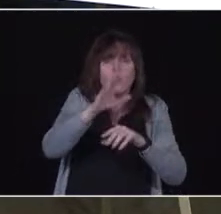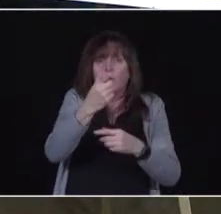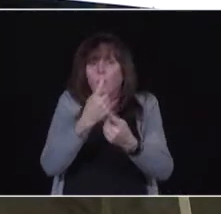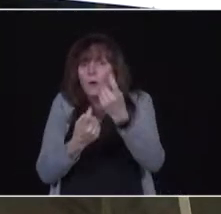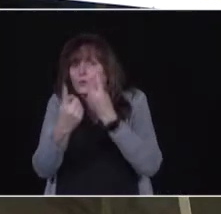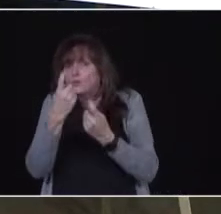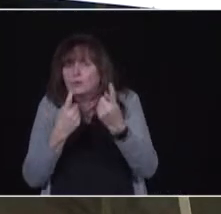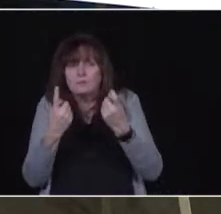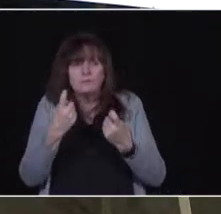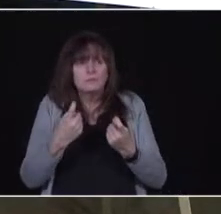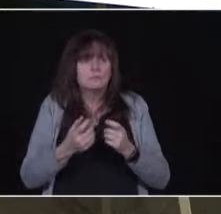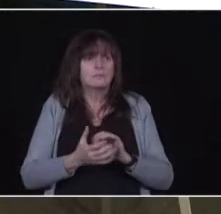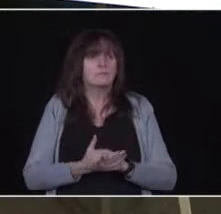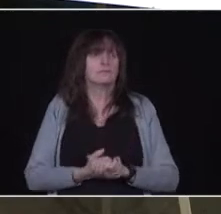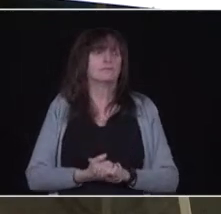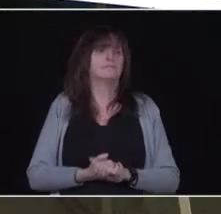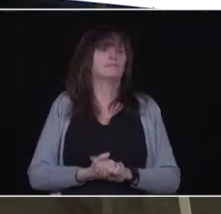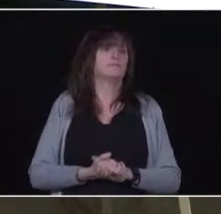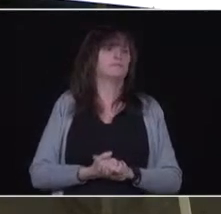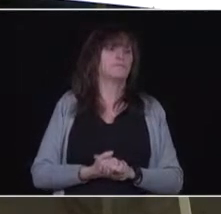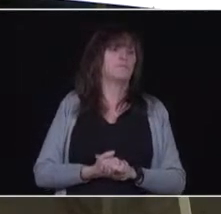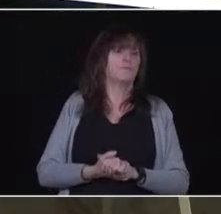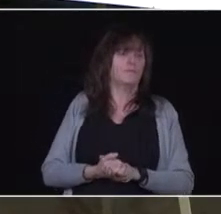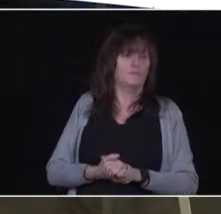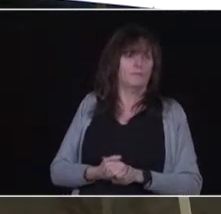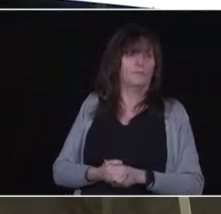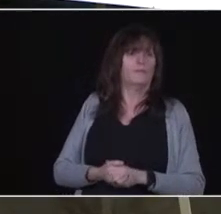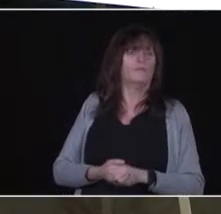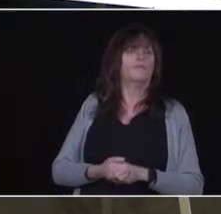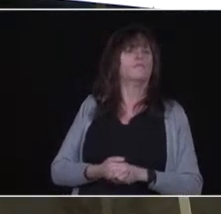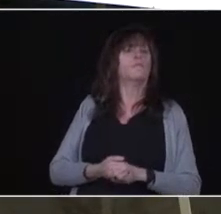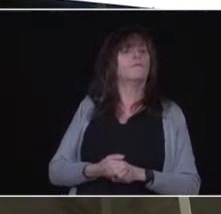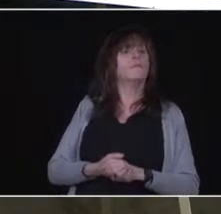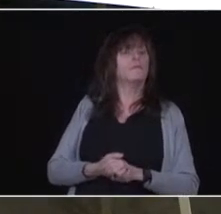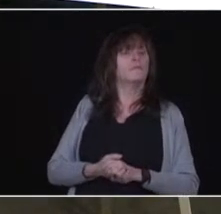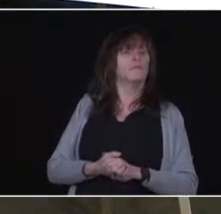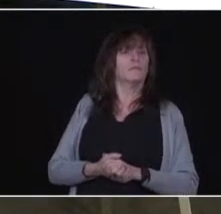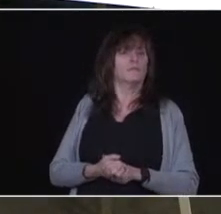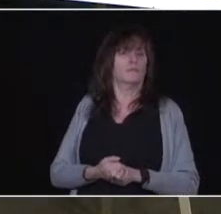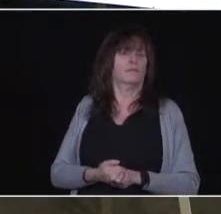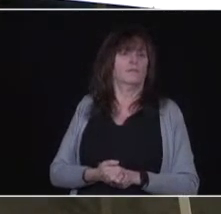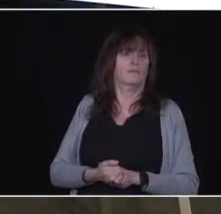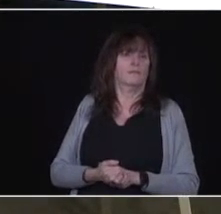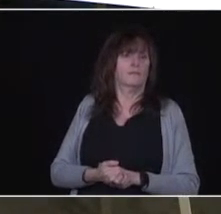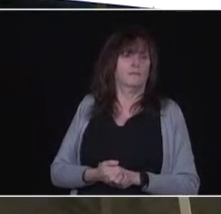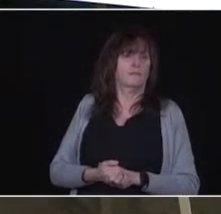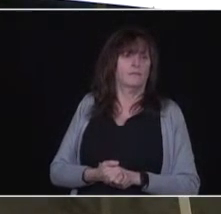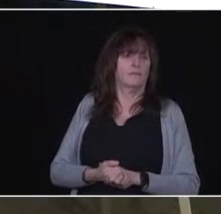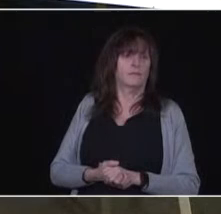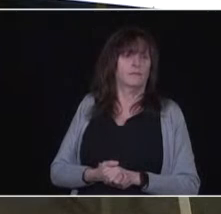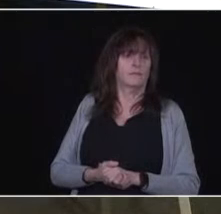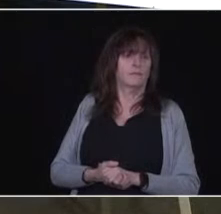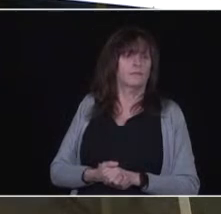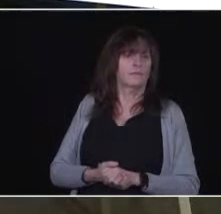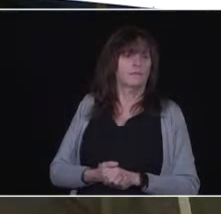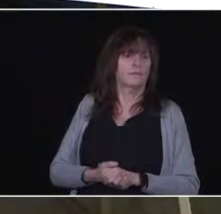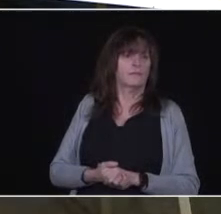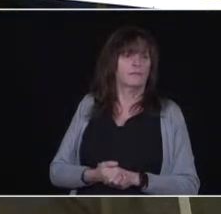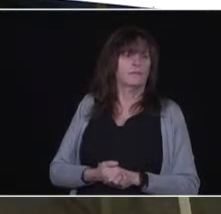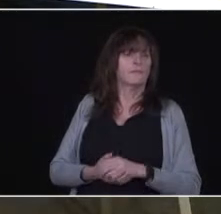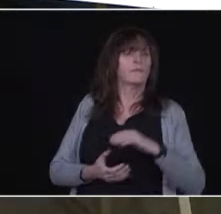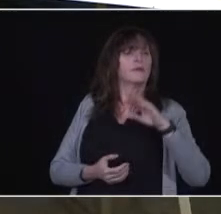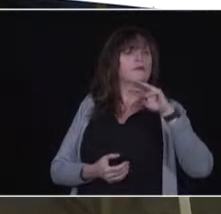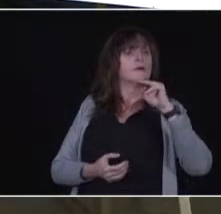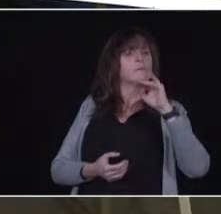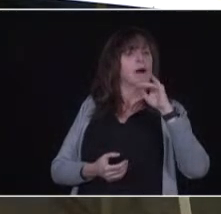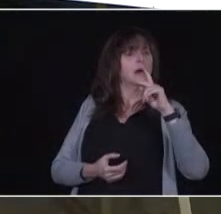As a reminder, it's one question and one follow-up. Operator, first question please. From Mike Crowley at CBC News. Please go